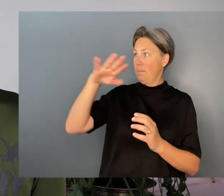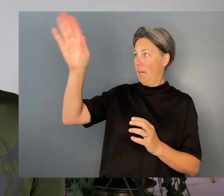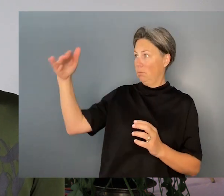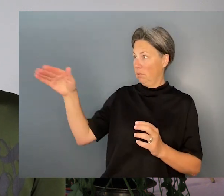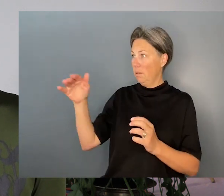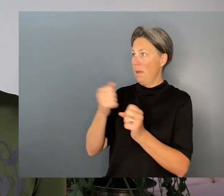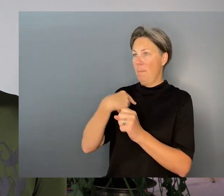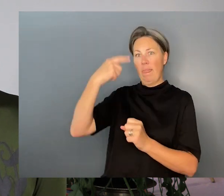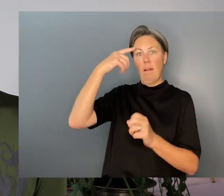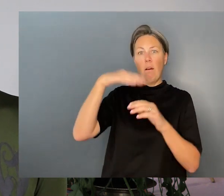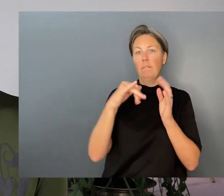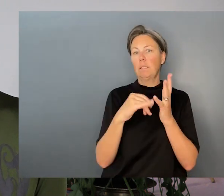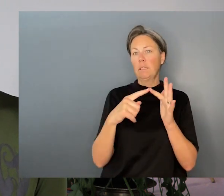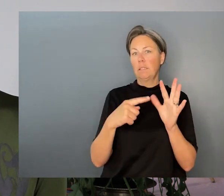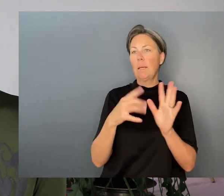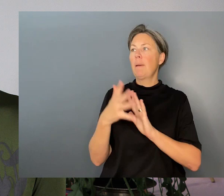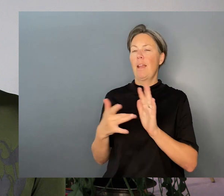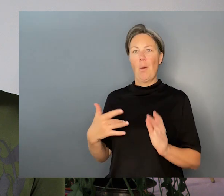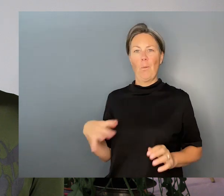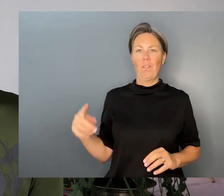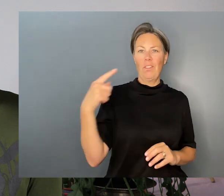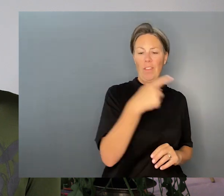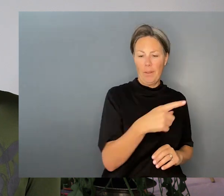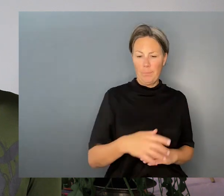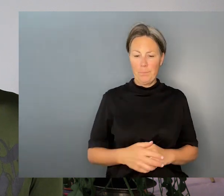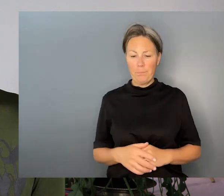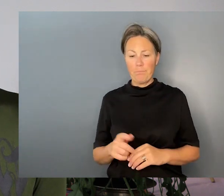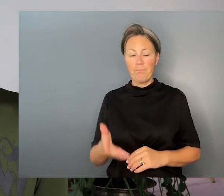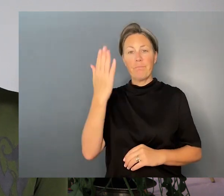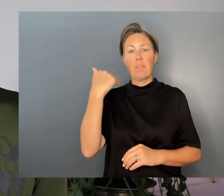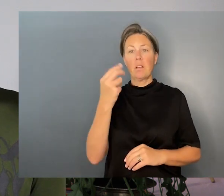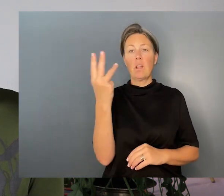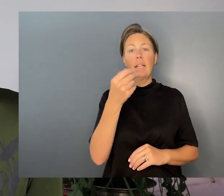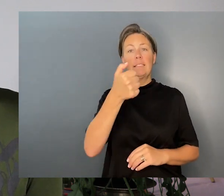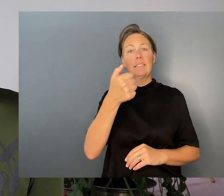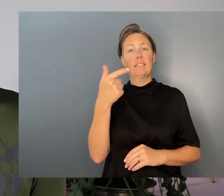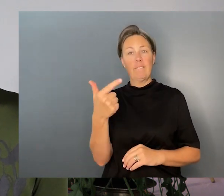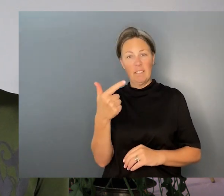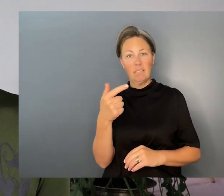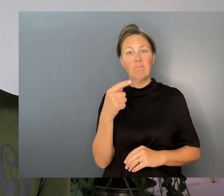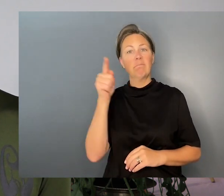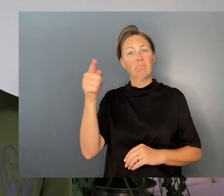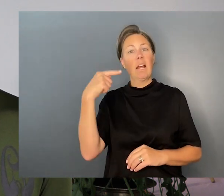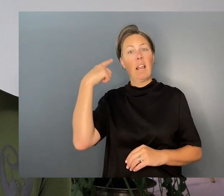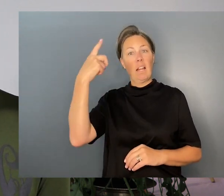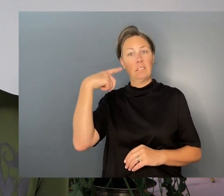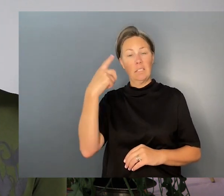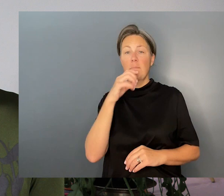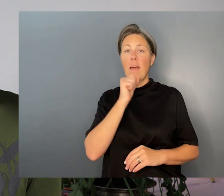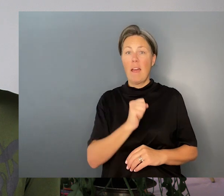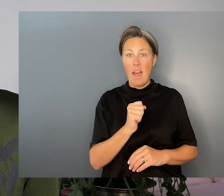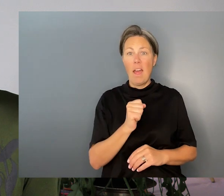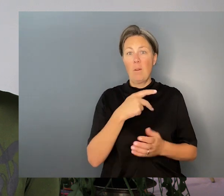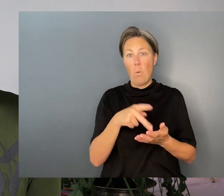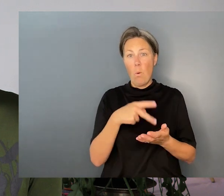1967 a man walks across a field. He is 22 and studying art in London. An 190 kilometer commute